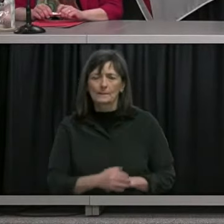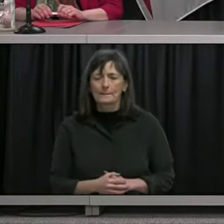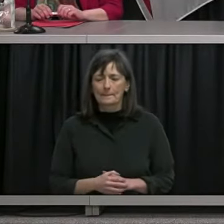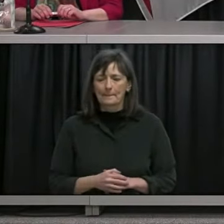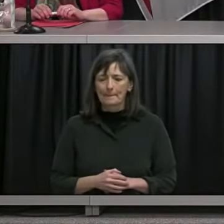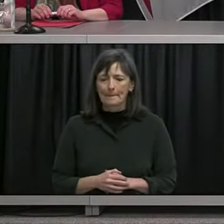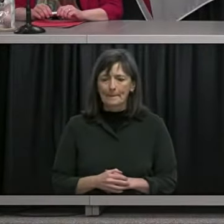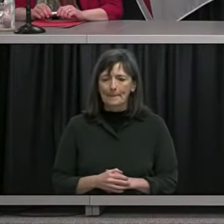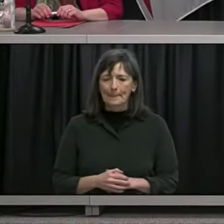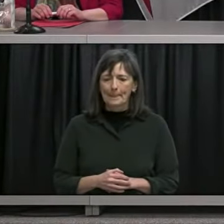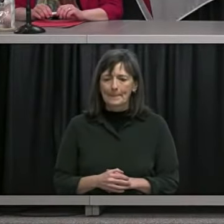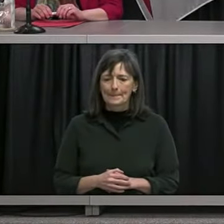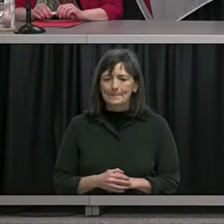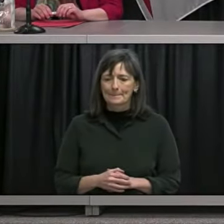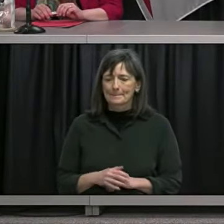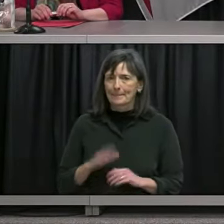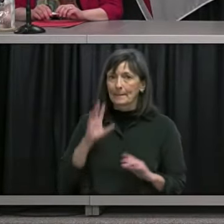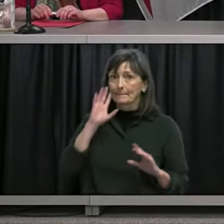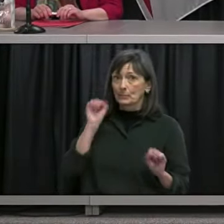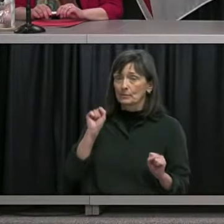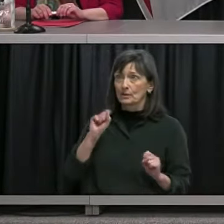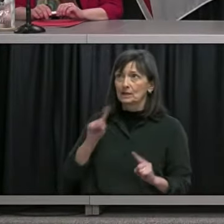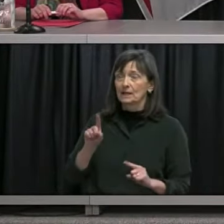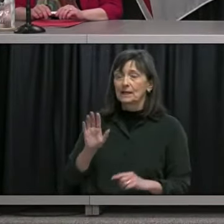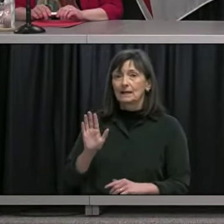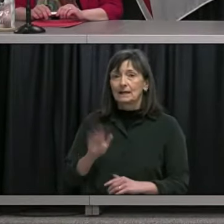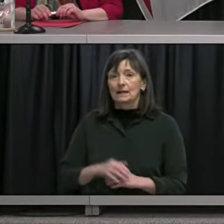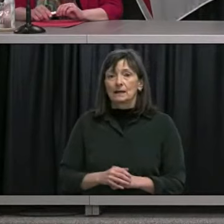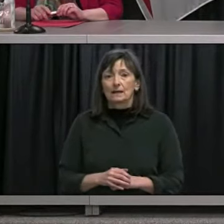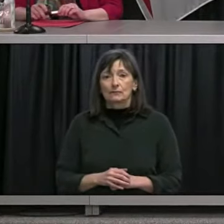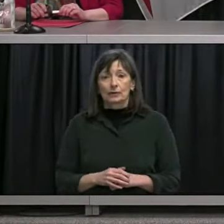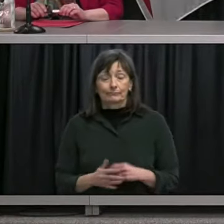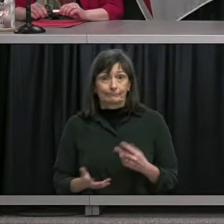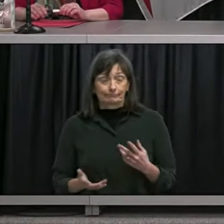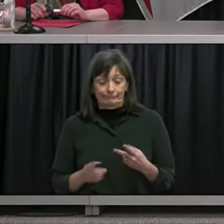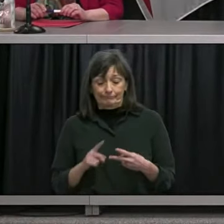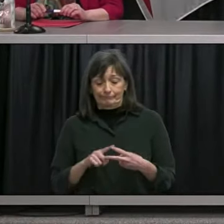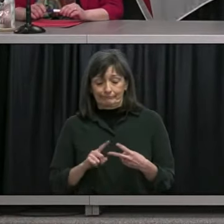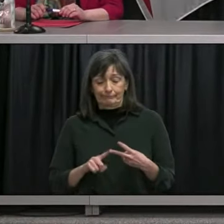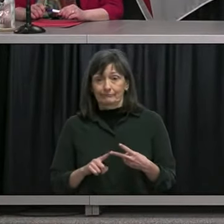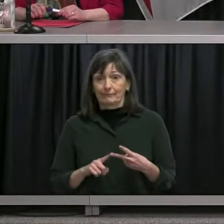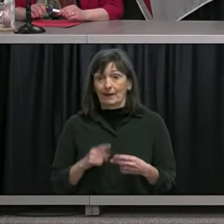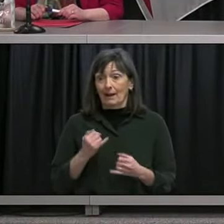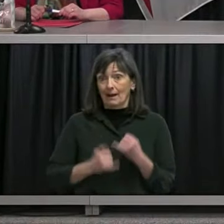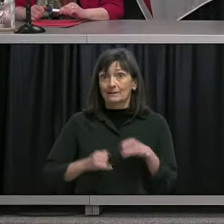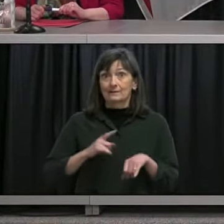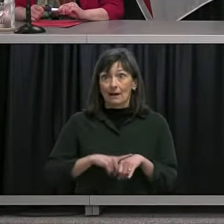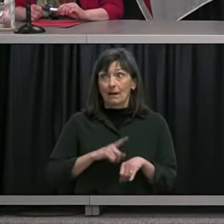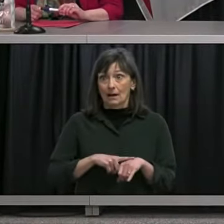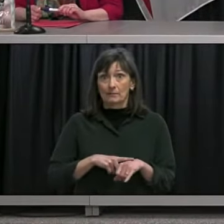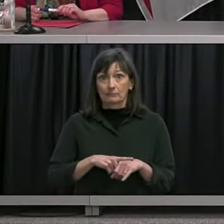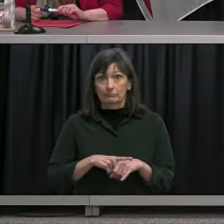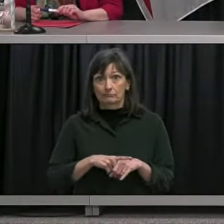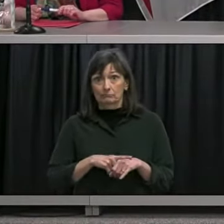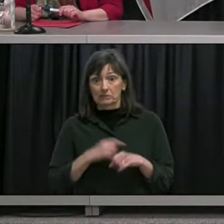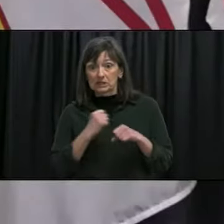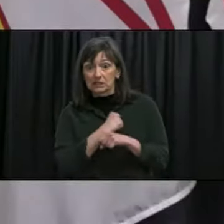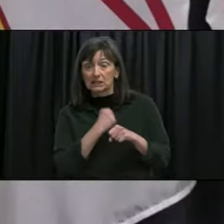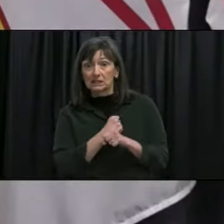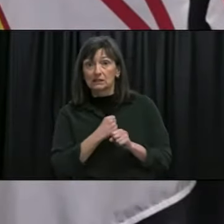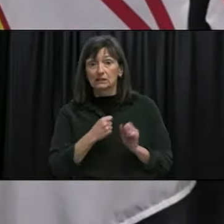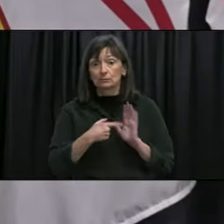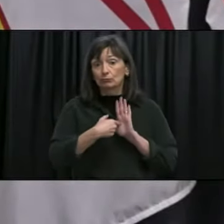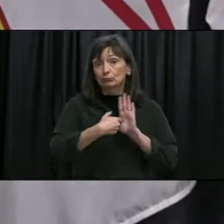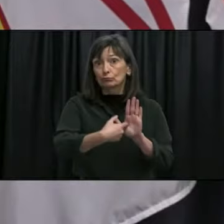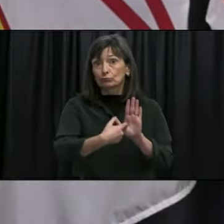well I mean Richard there's two things one was the last time it was presented was after an outbreak this was after an outbreak